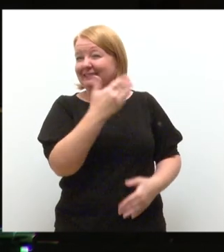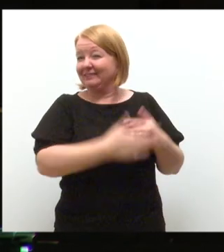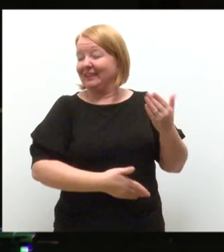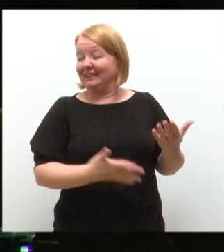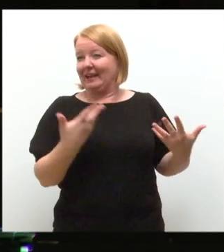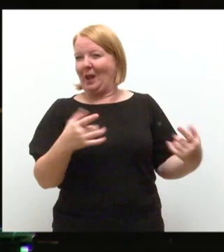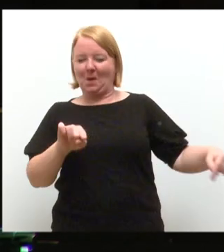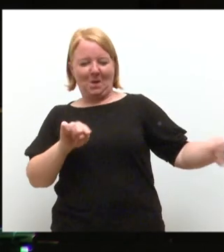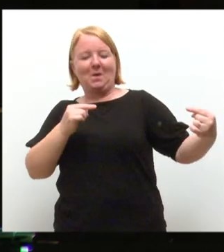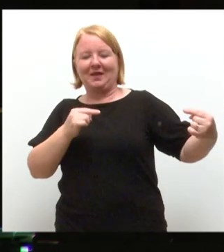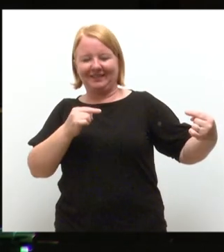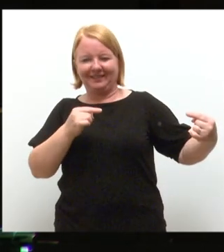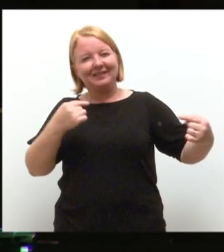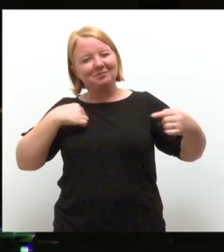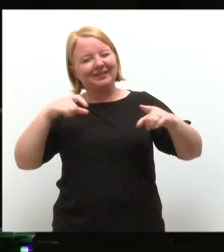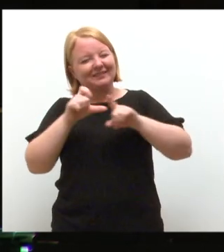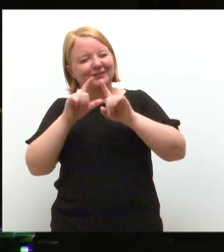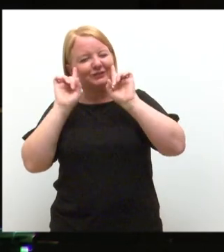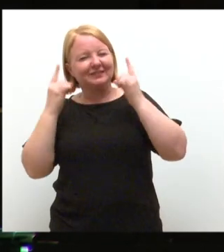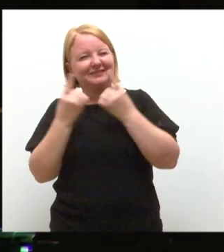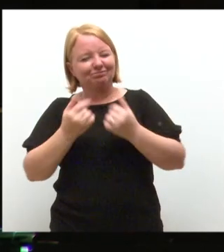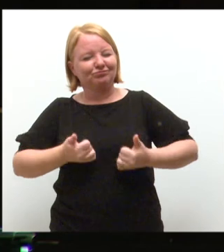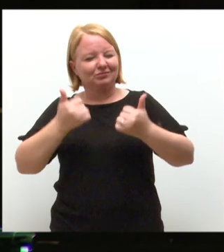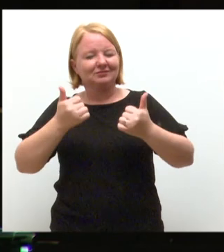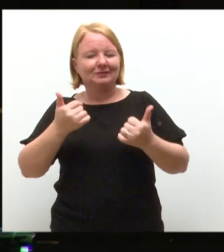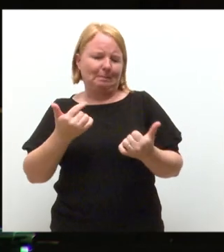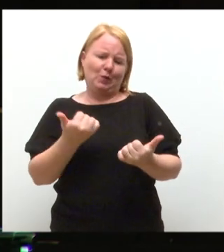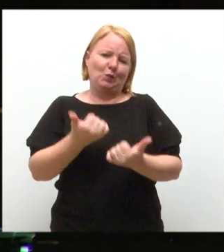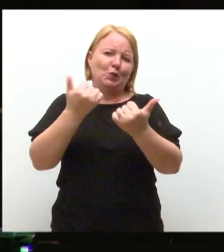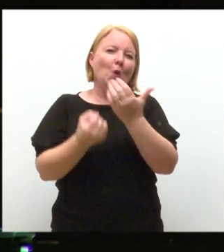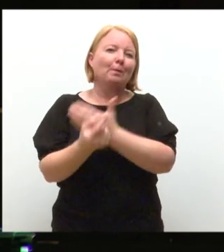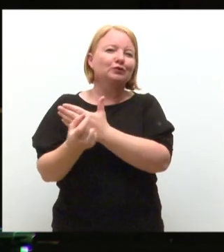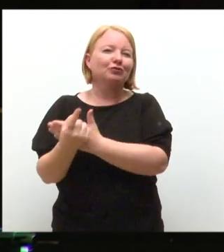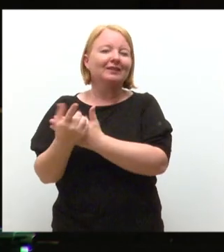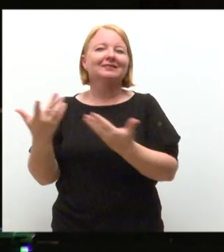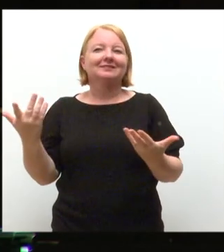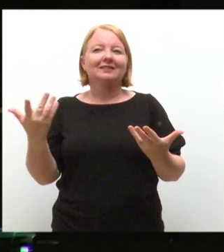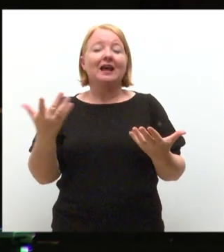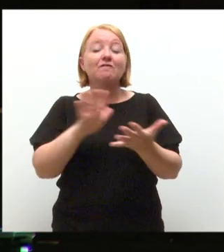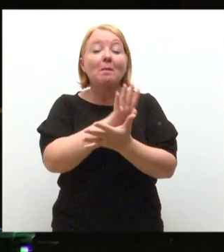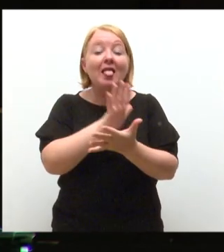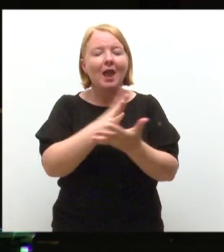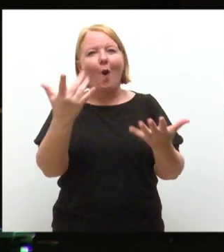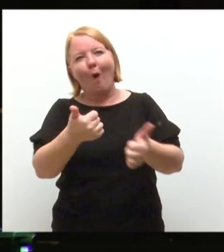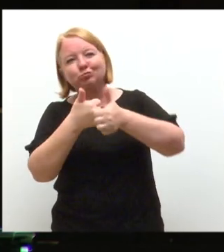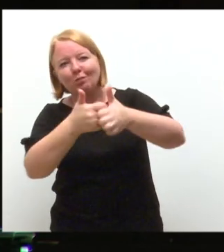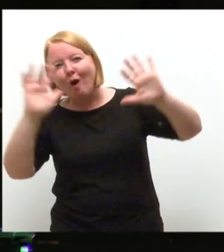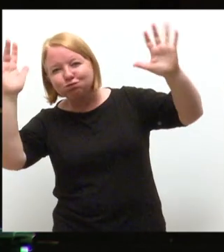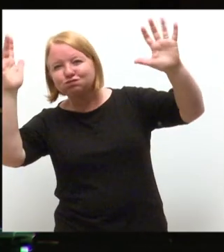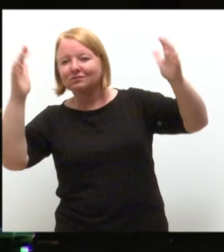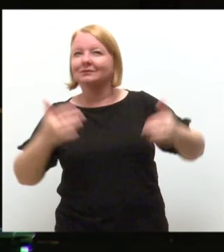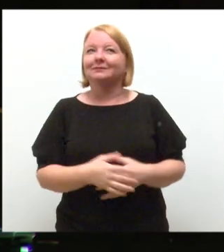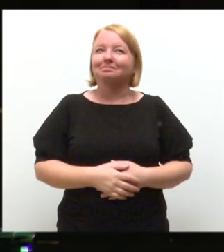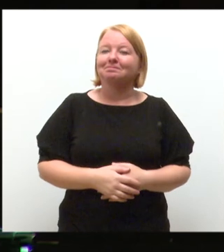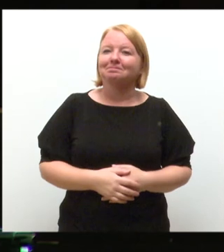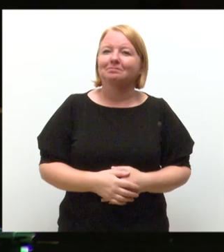to head against them in many different sporting disciplines. And it's a great opportunity to get involved whether you're playing or supporting. I can say